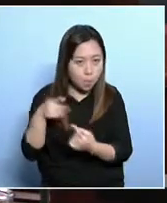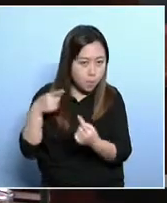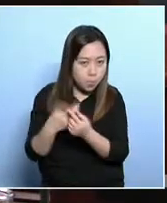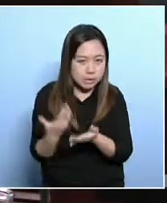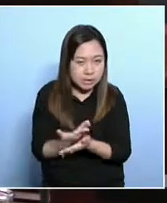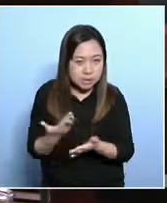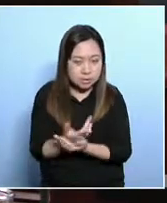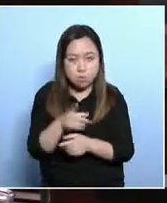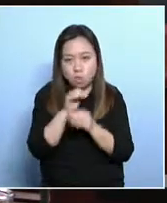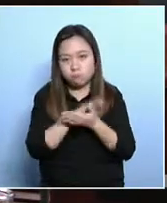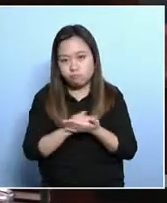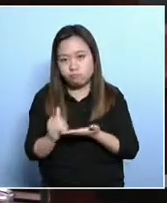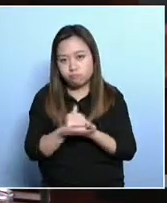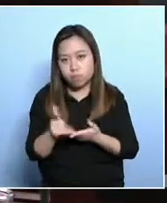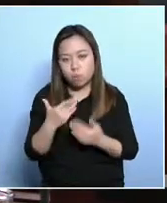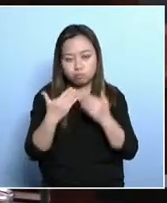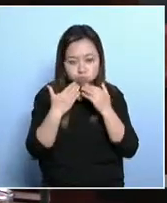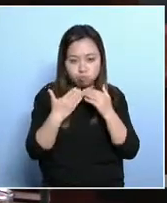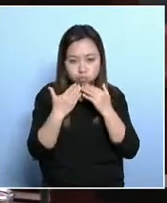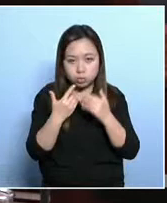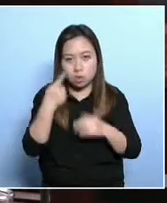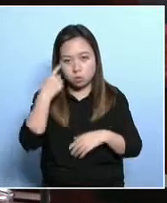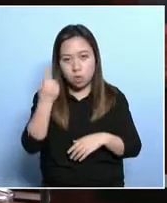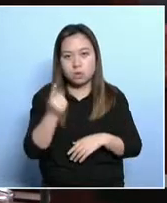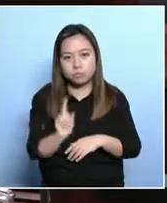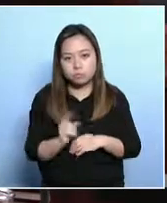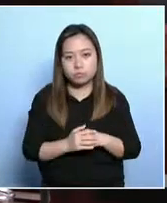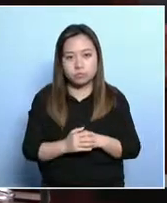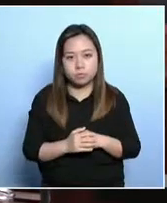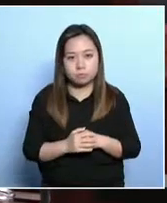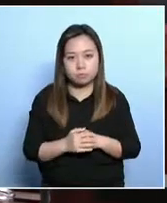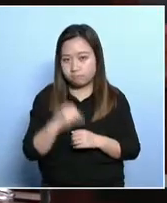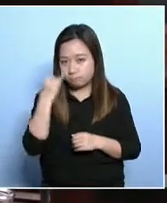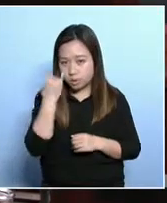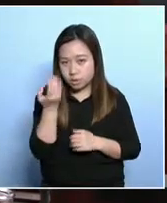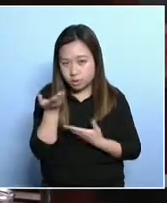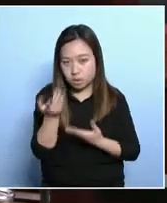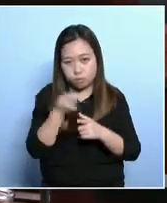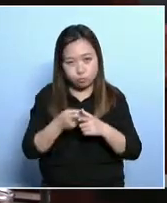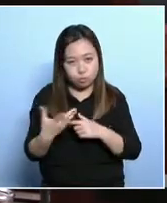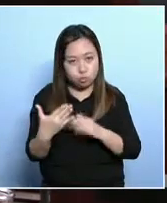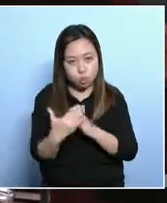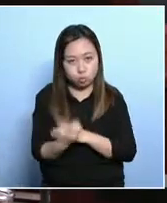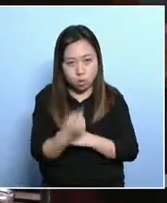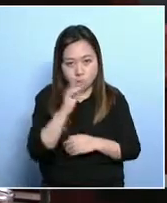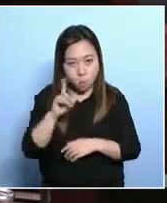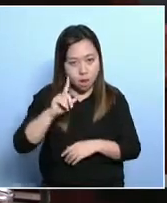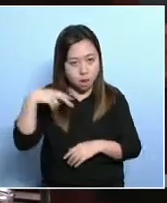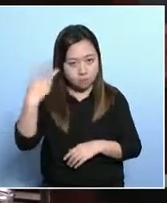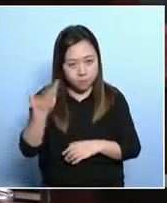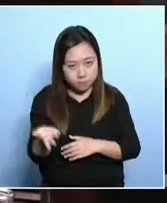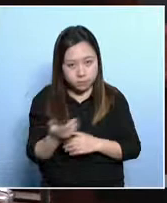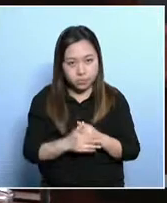U.K. and other former Commonwealth countries? Now,